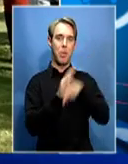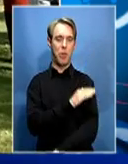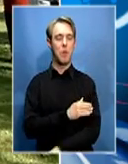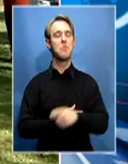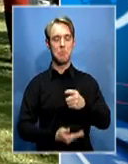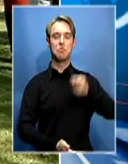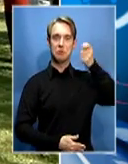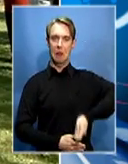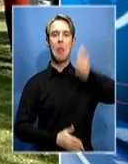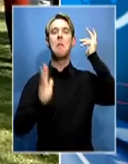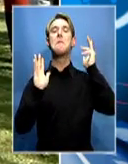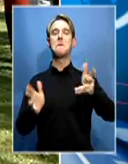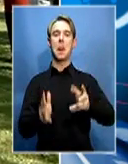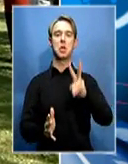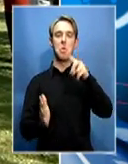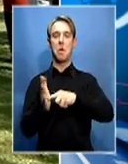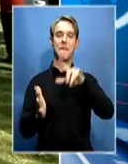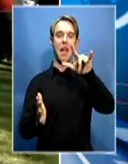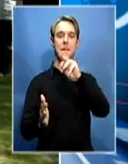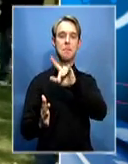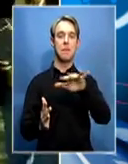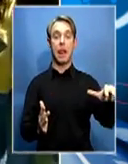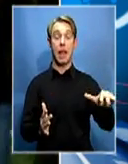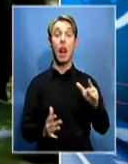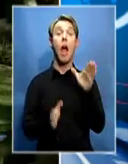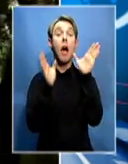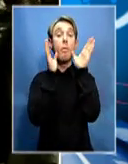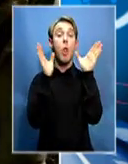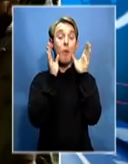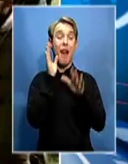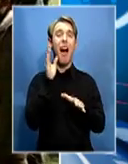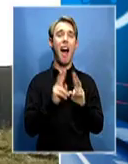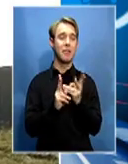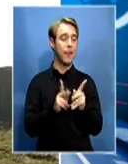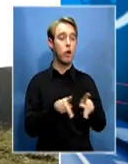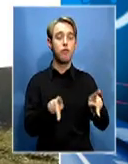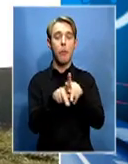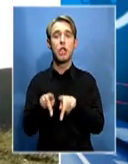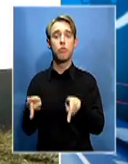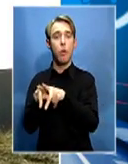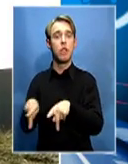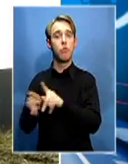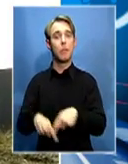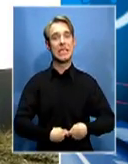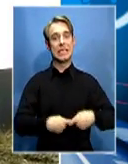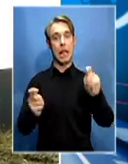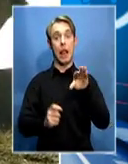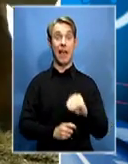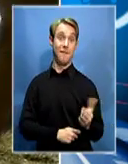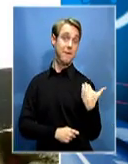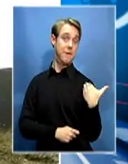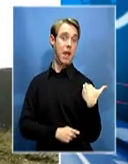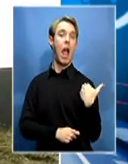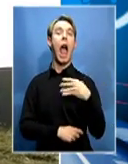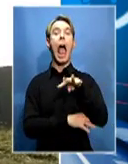The farm is the second of the former youth league president's properties to go under the hammer. His incomplete Stanton mansion was sold in